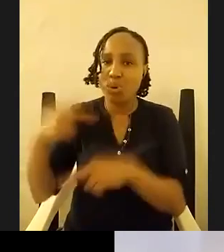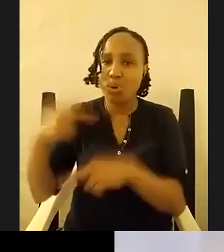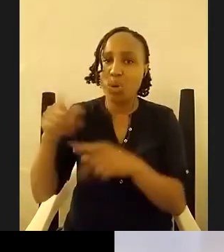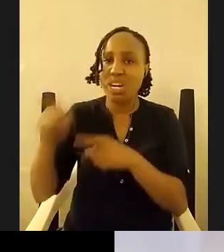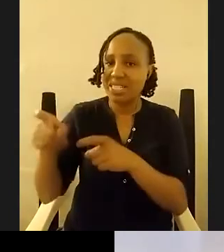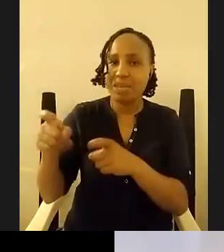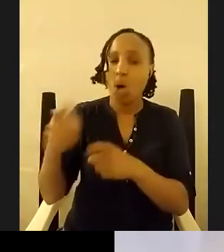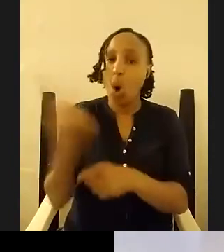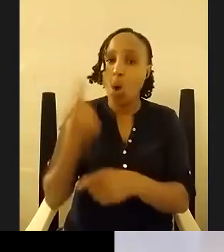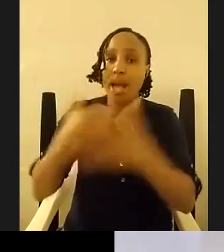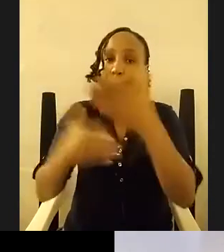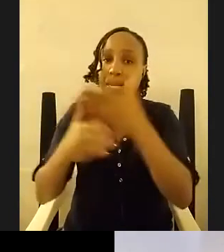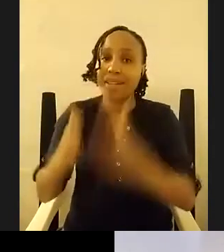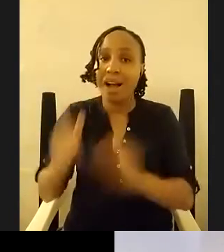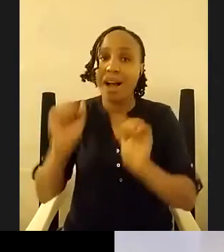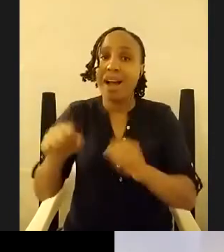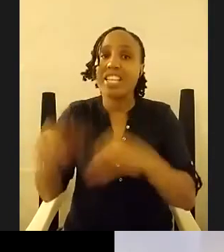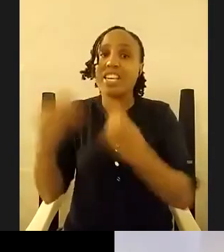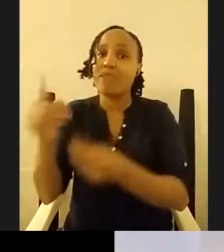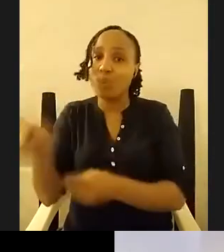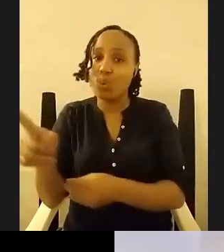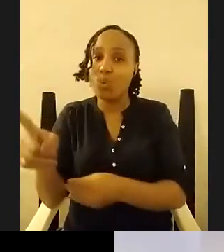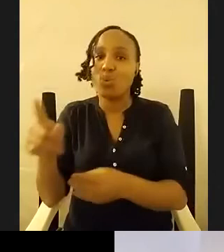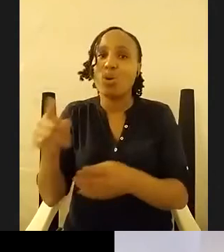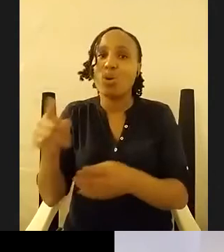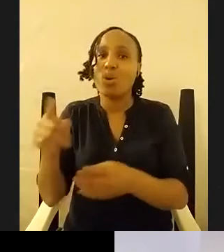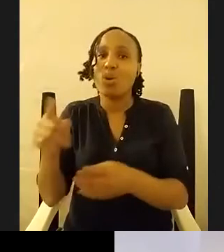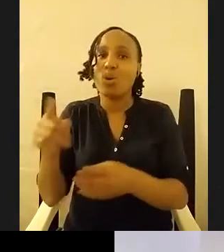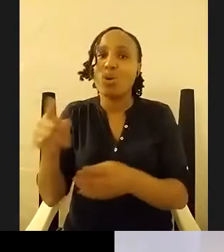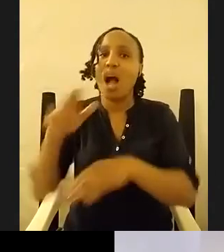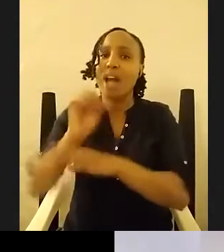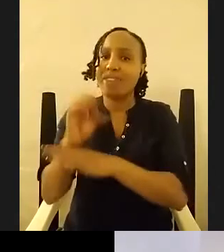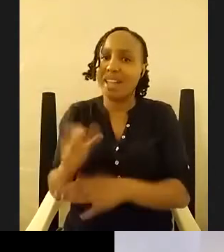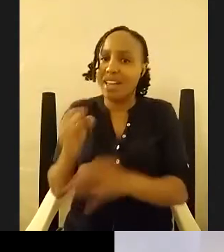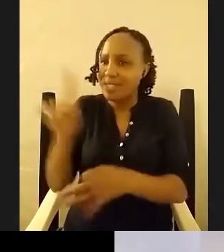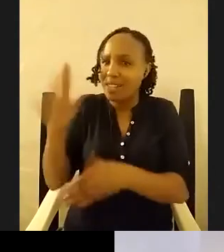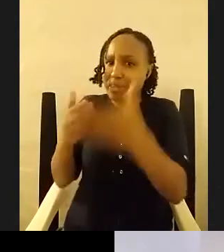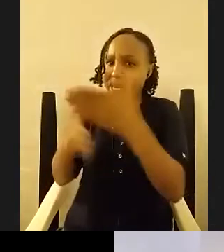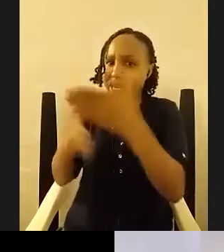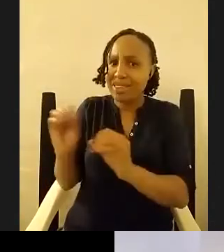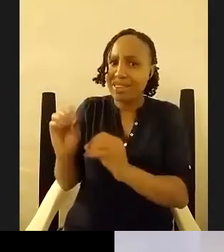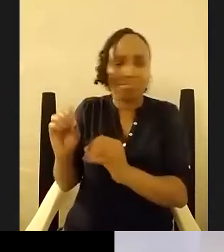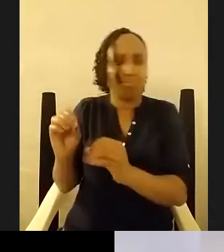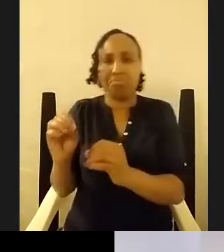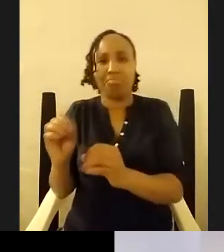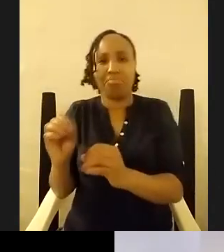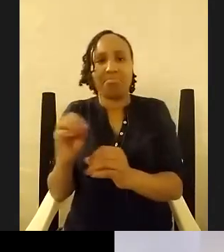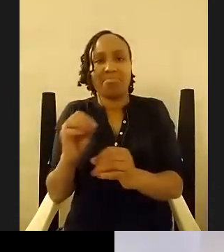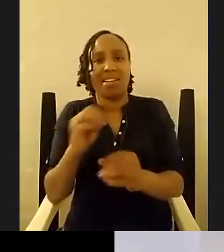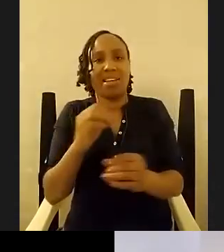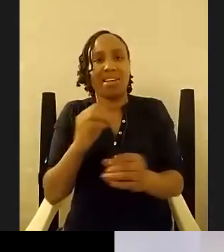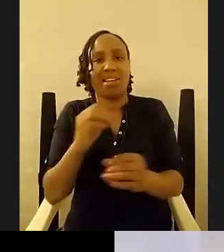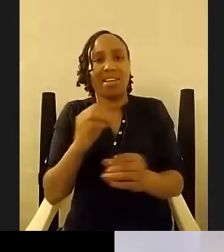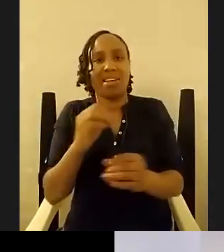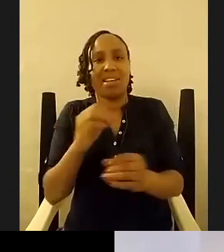advice exactly if they're not building it's not constructive and it's a weird thing that i've integrated into a lot of things only